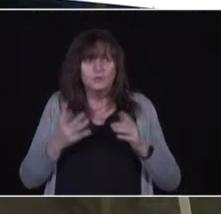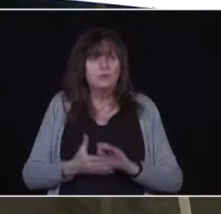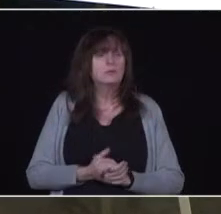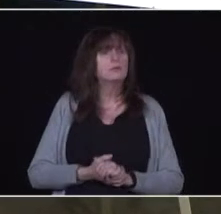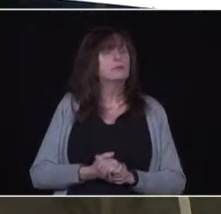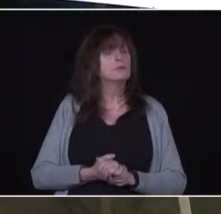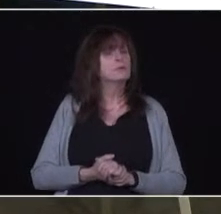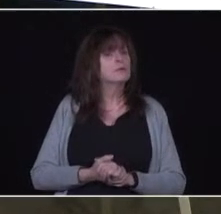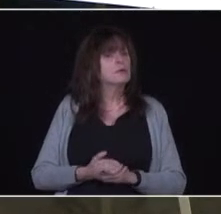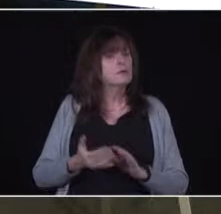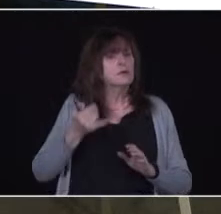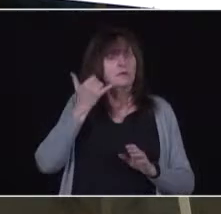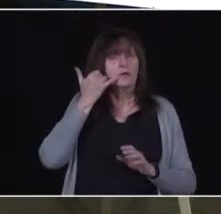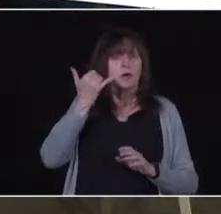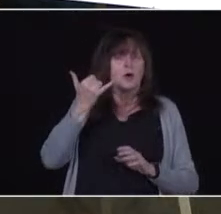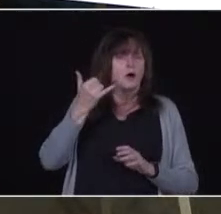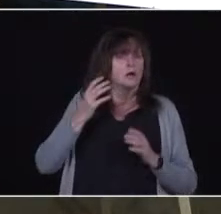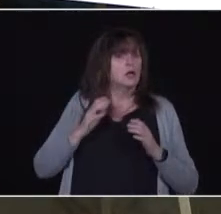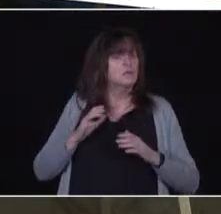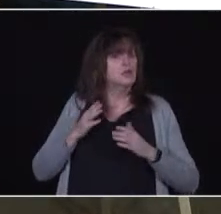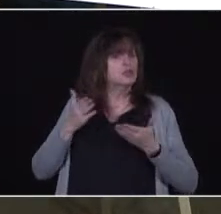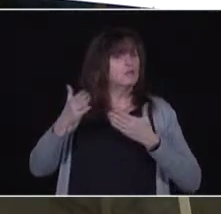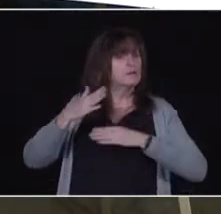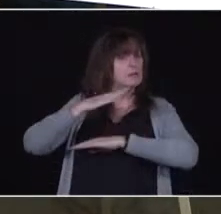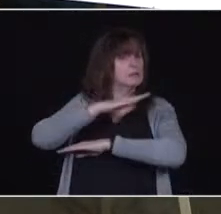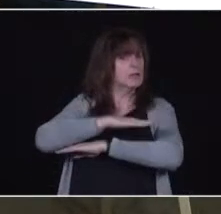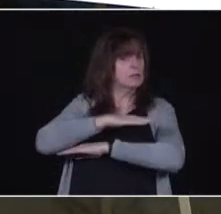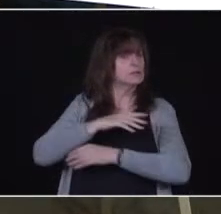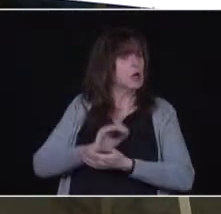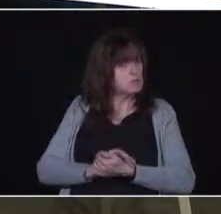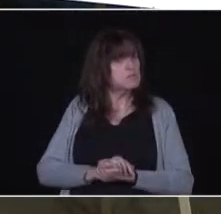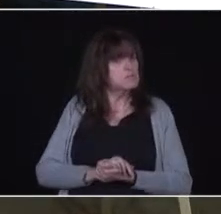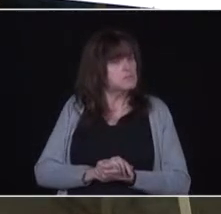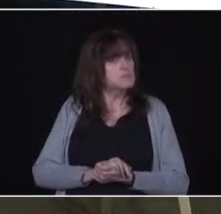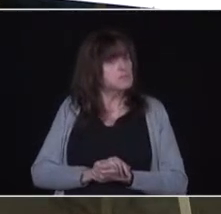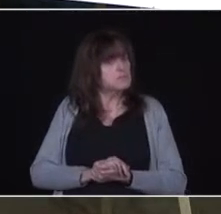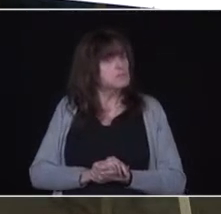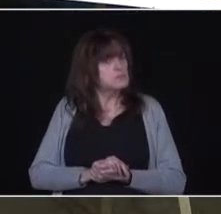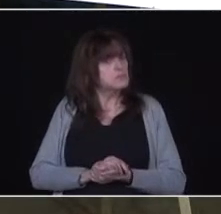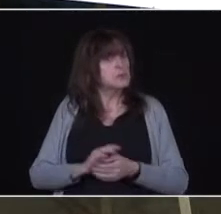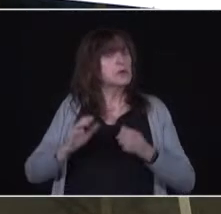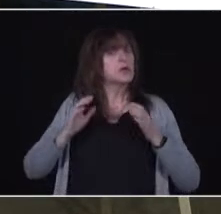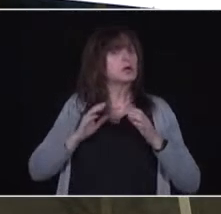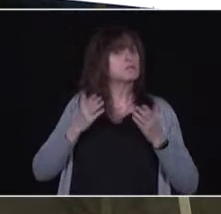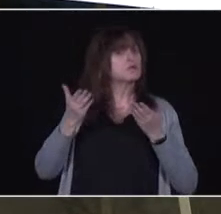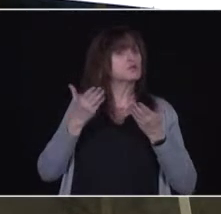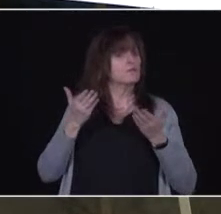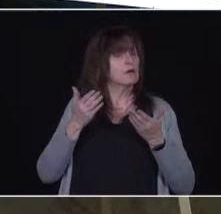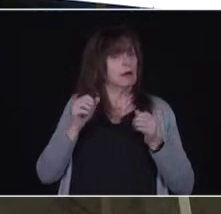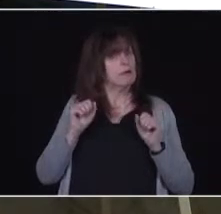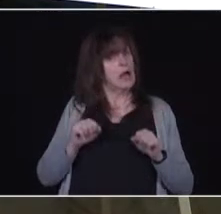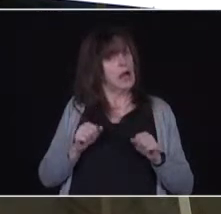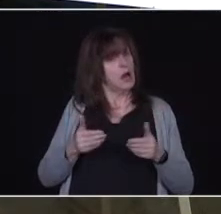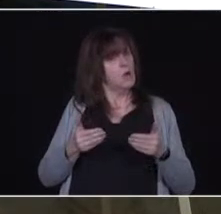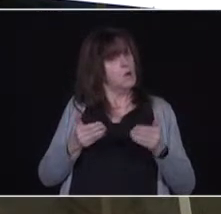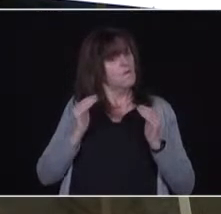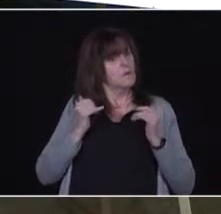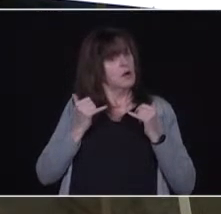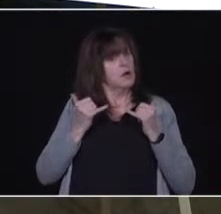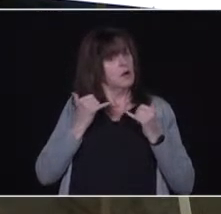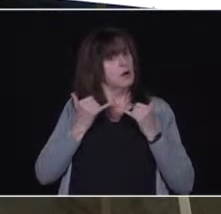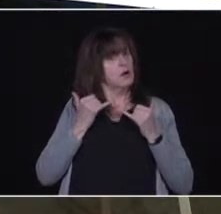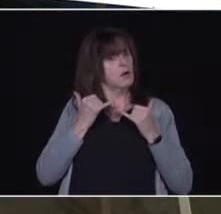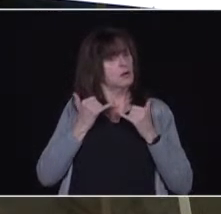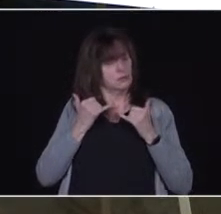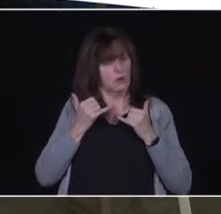customer service desks, you know, customer service desks can get overwhelmed. We're going to put a large number of operators in there when we go live